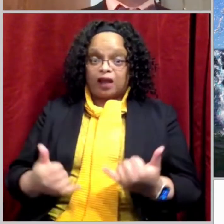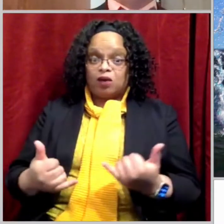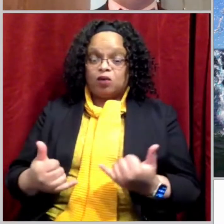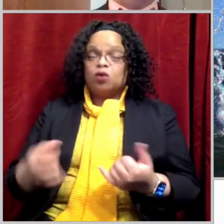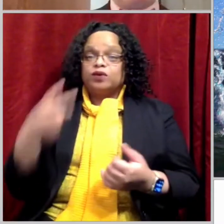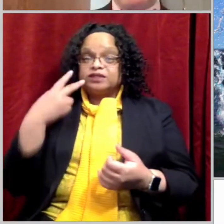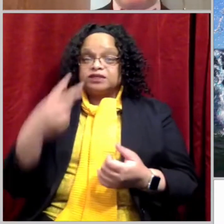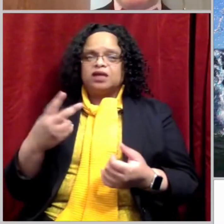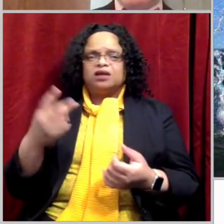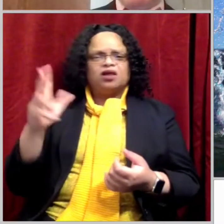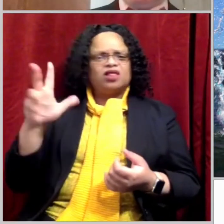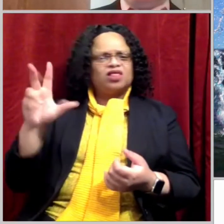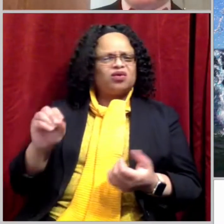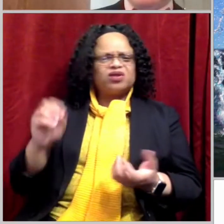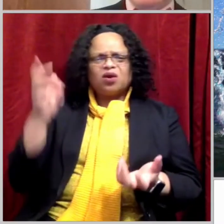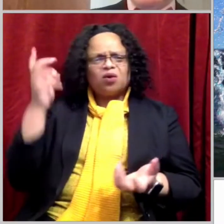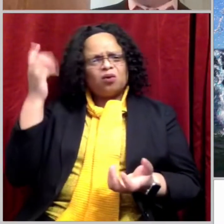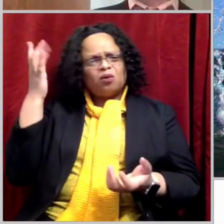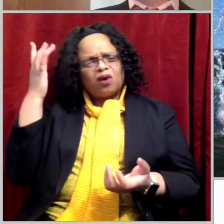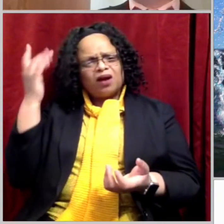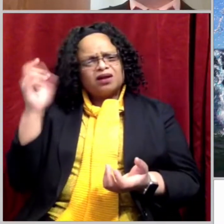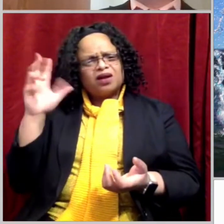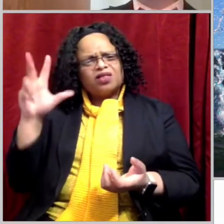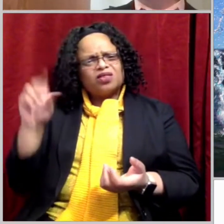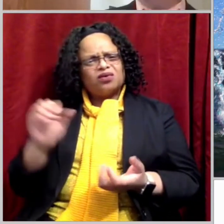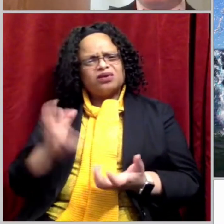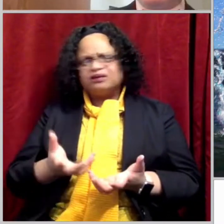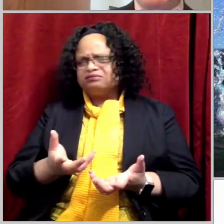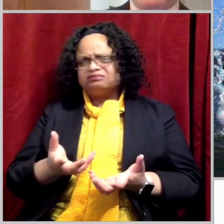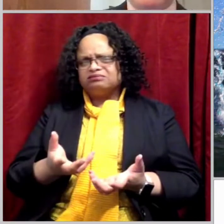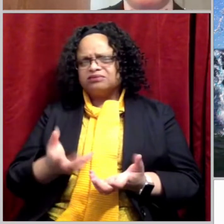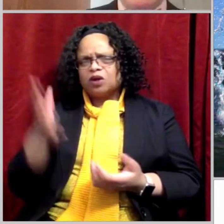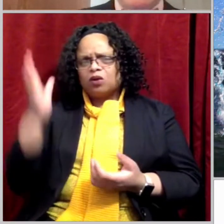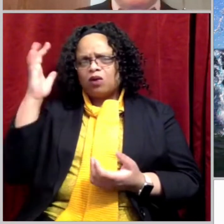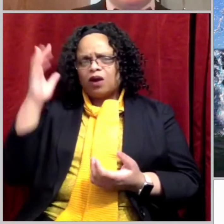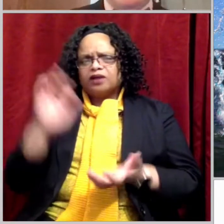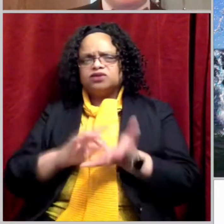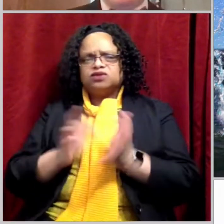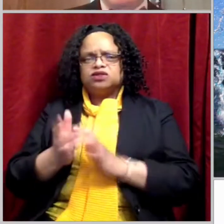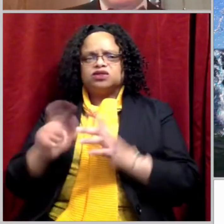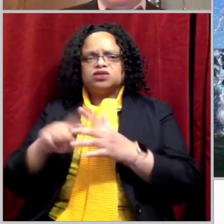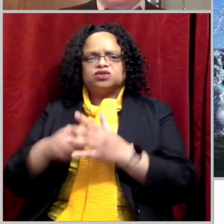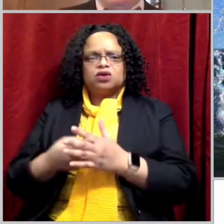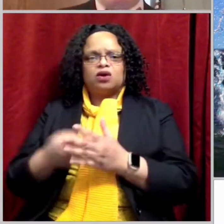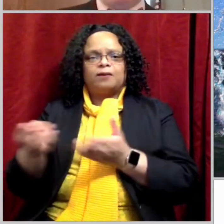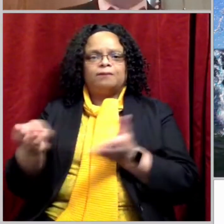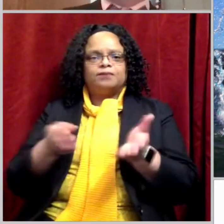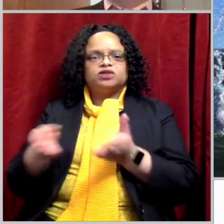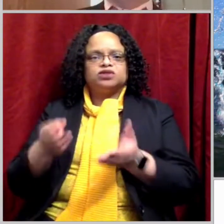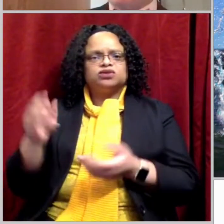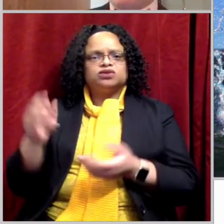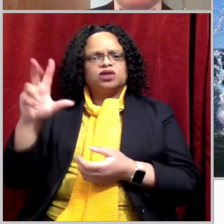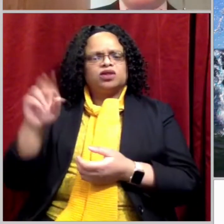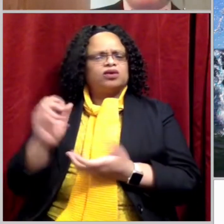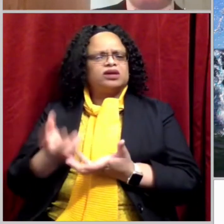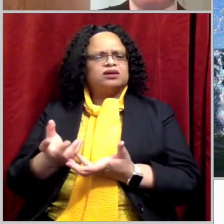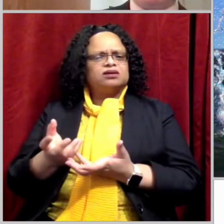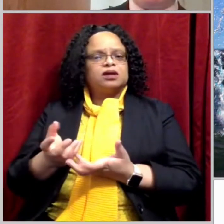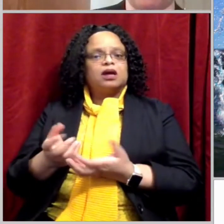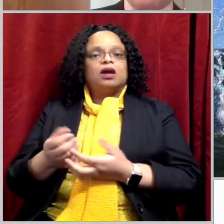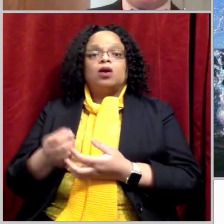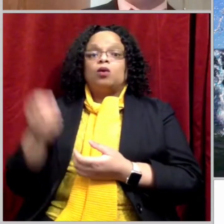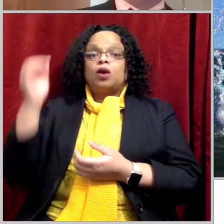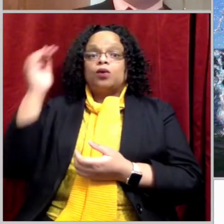30? Interesting number to pick. But it's not so mysterious since the Mosaic Law in